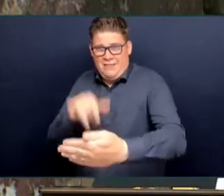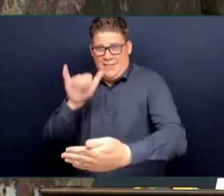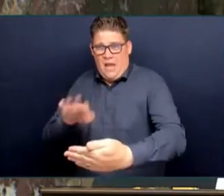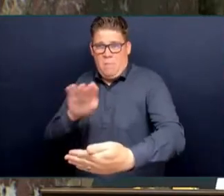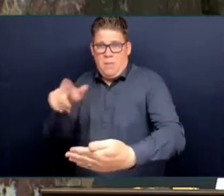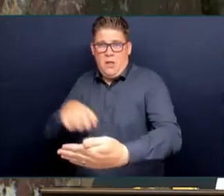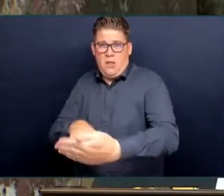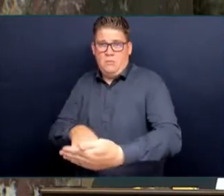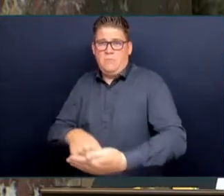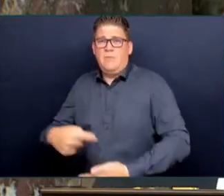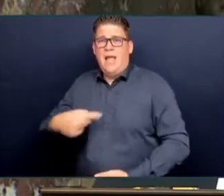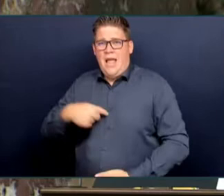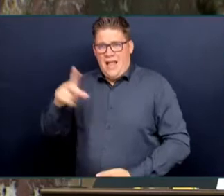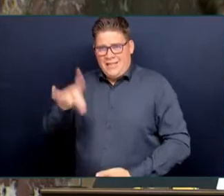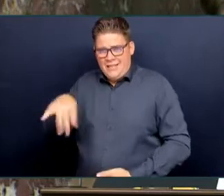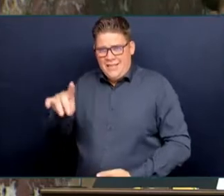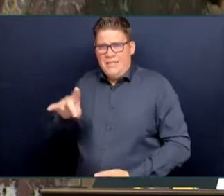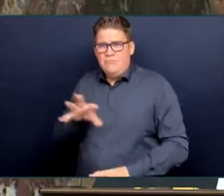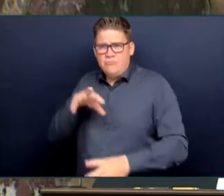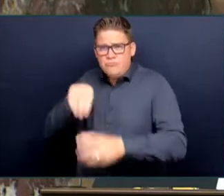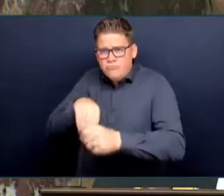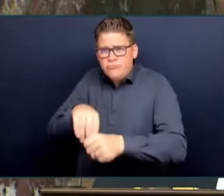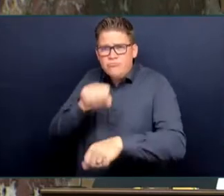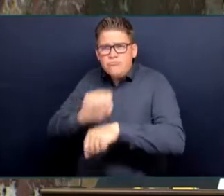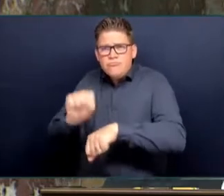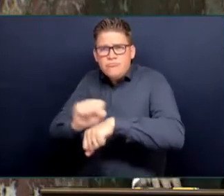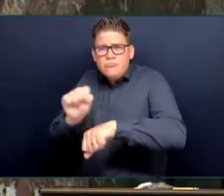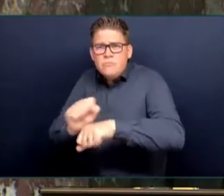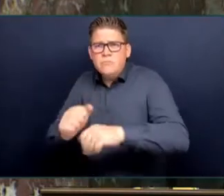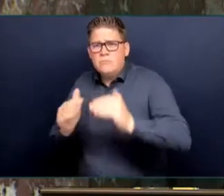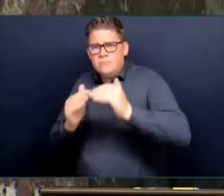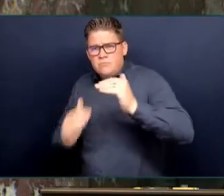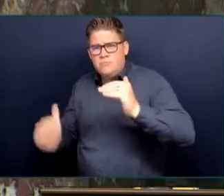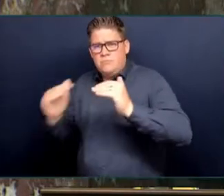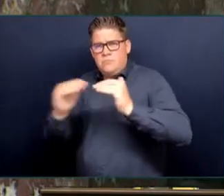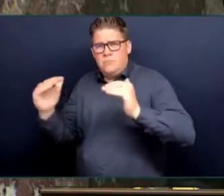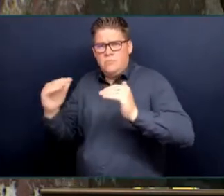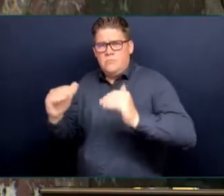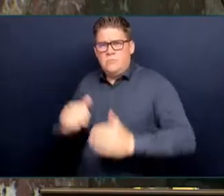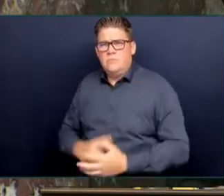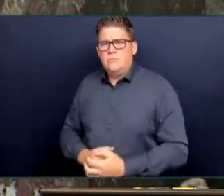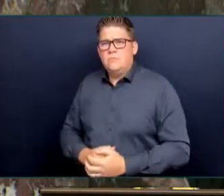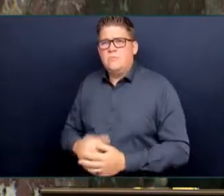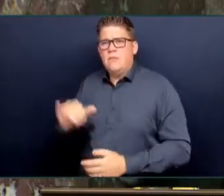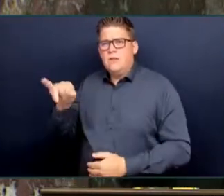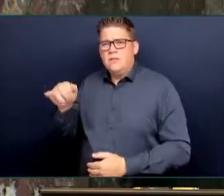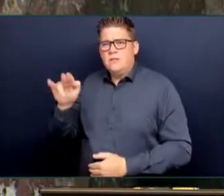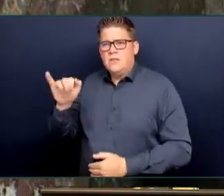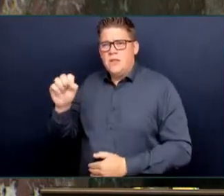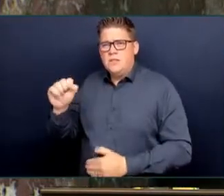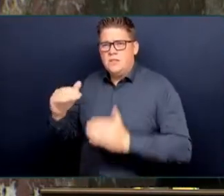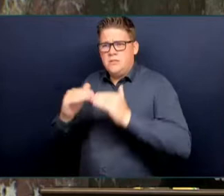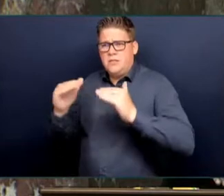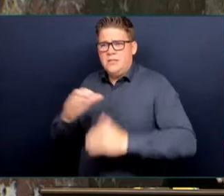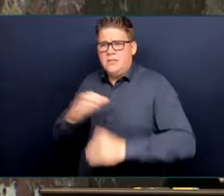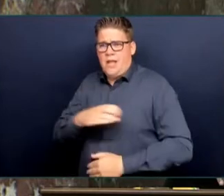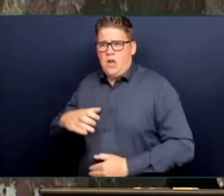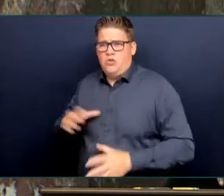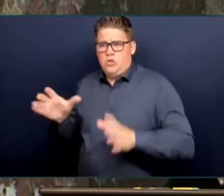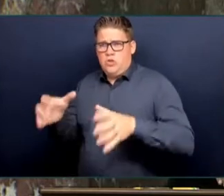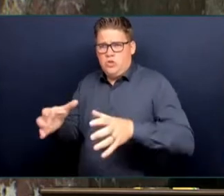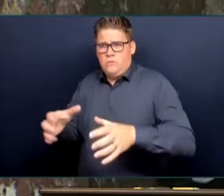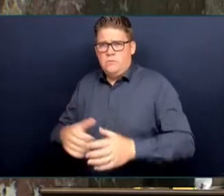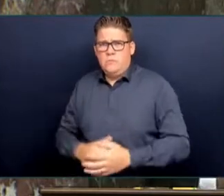improve it. But that's not the point, Mr. Speaker. The point is all the Attorneys General of Canada, all of the